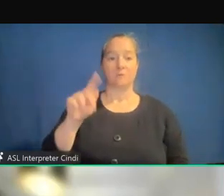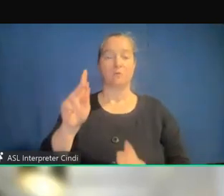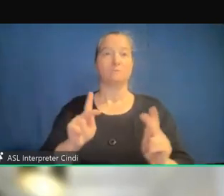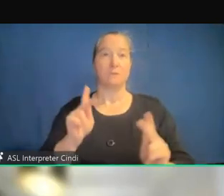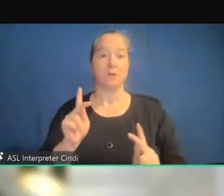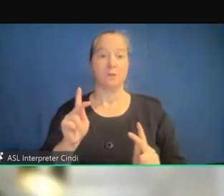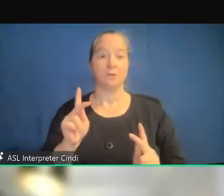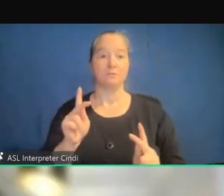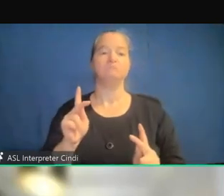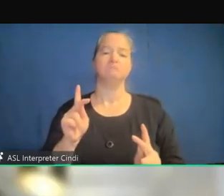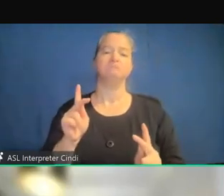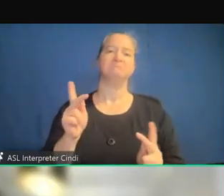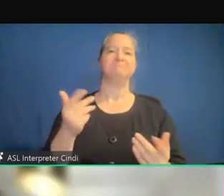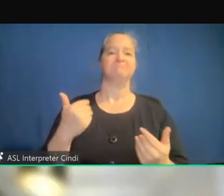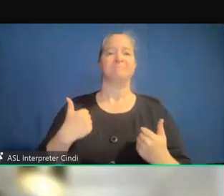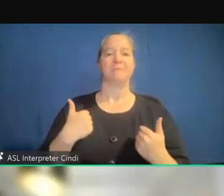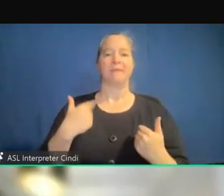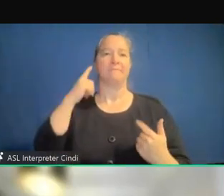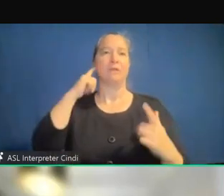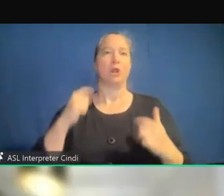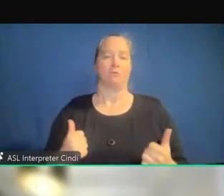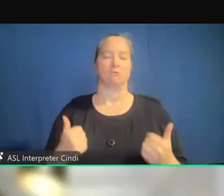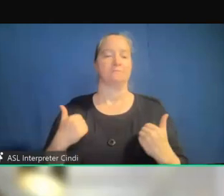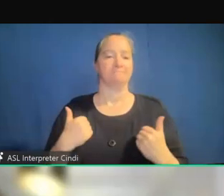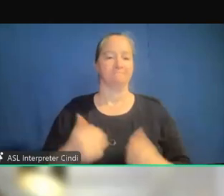have some kind of hearing loss.